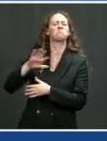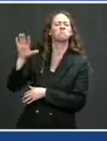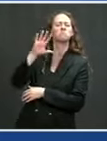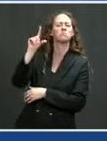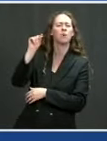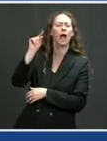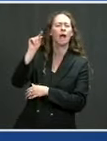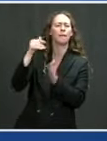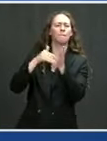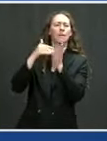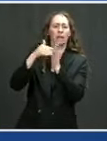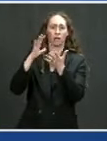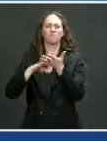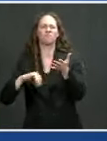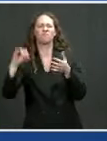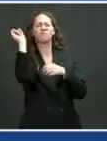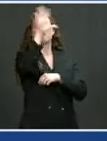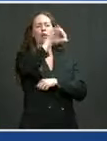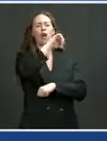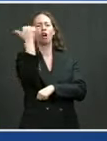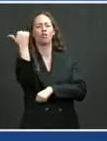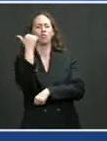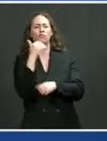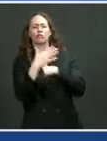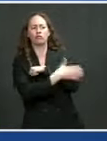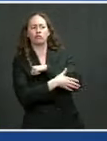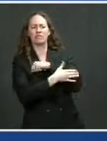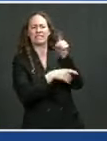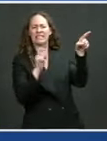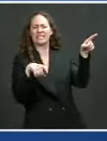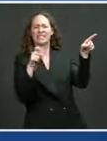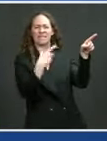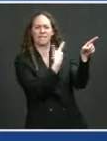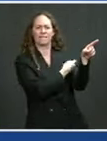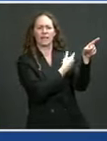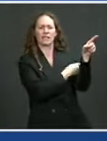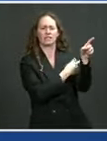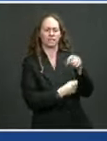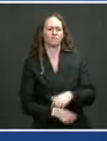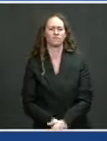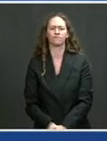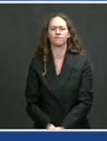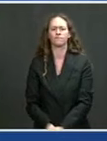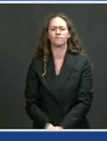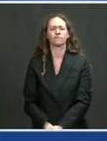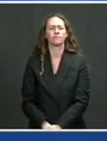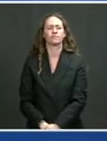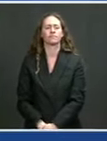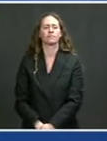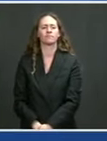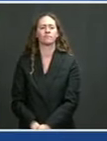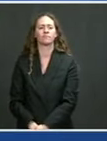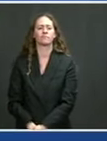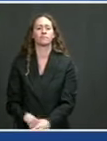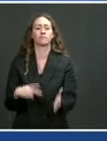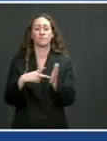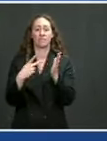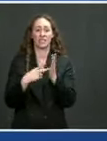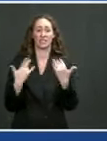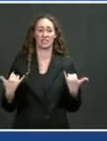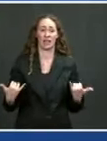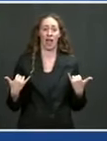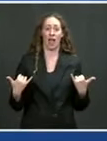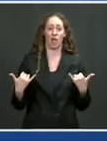other countries. This means over the next six weeks, the United States of America will send 80 million doses overseas.